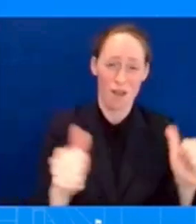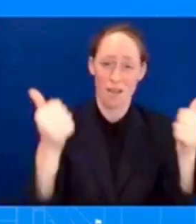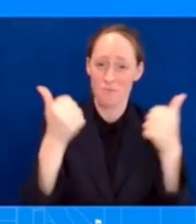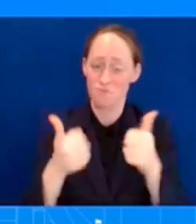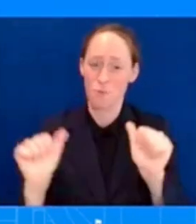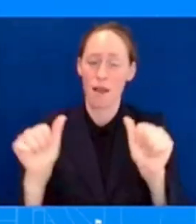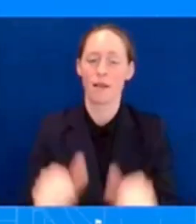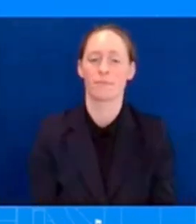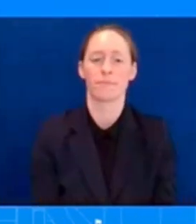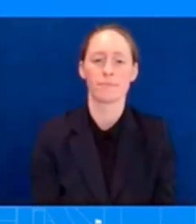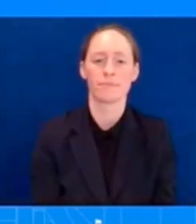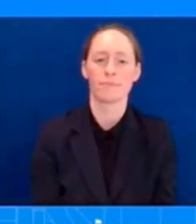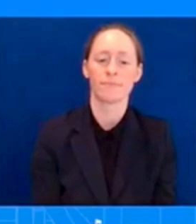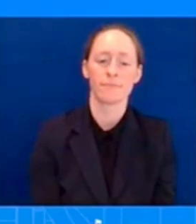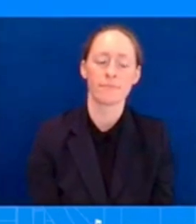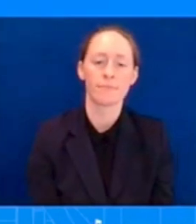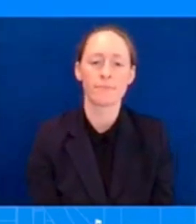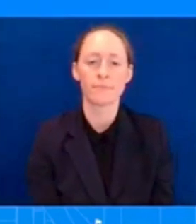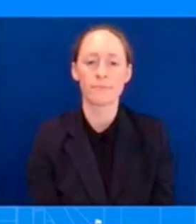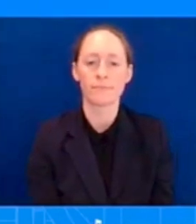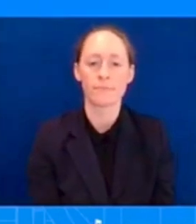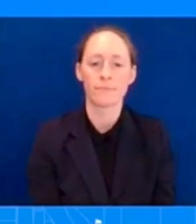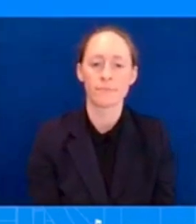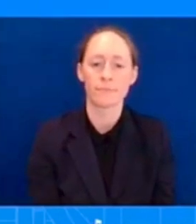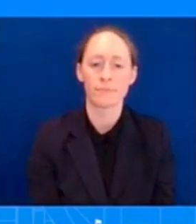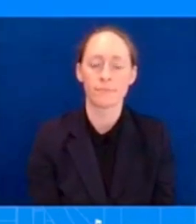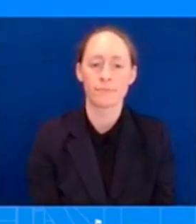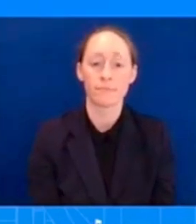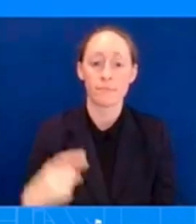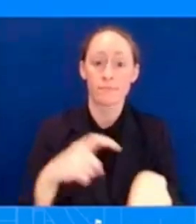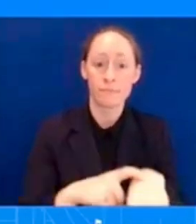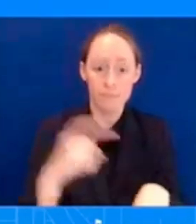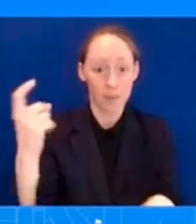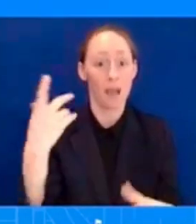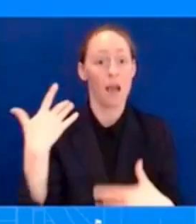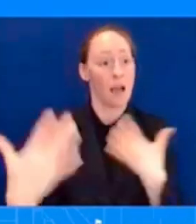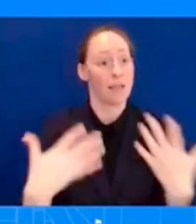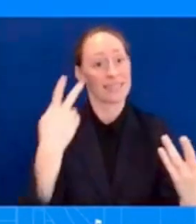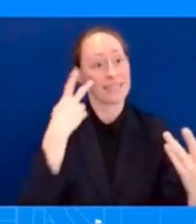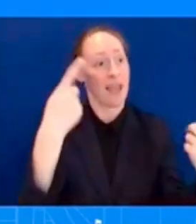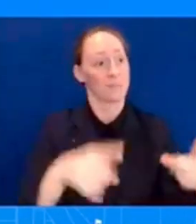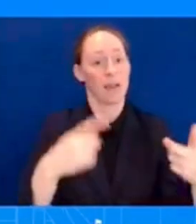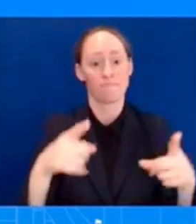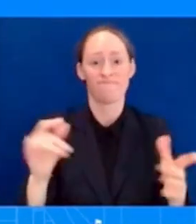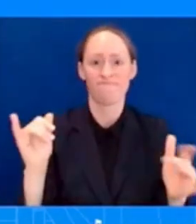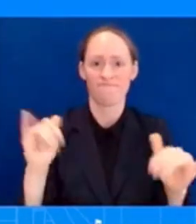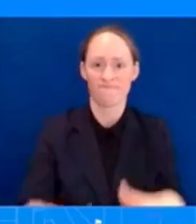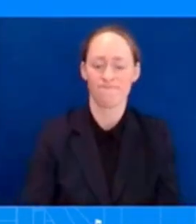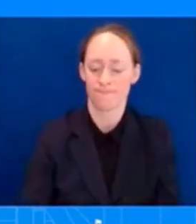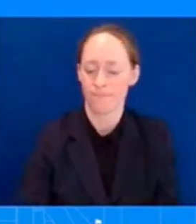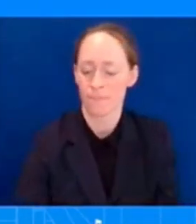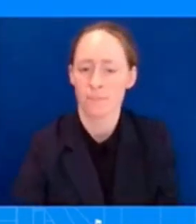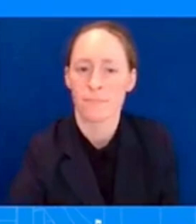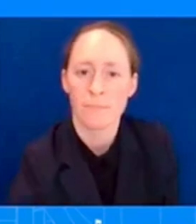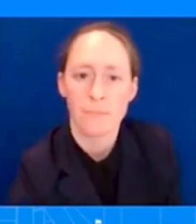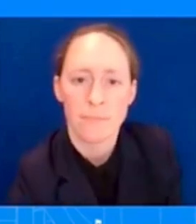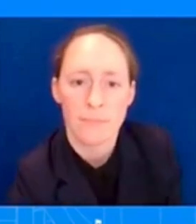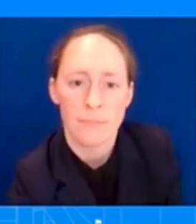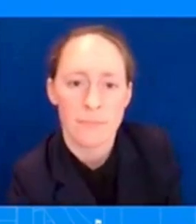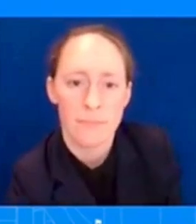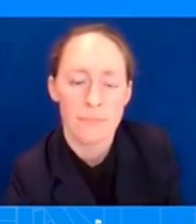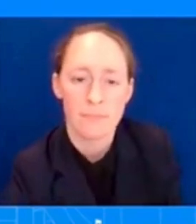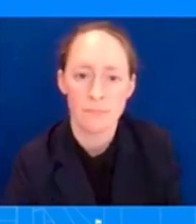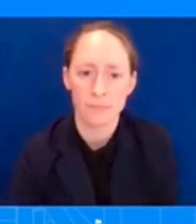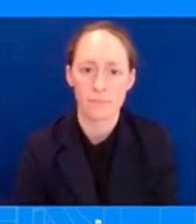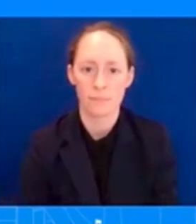that actually leads to results. And that's what the President's going to continue to do. Hi. On Hawaii, has the President